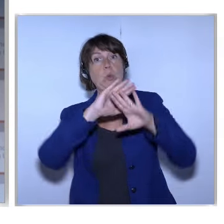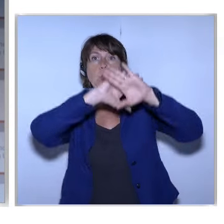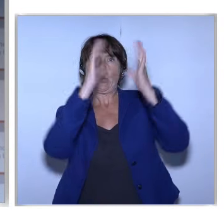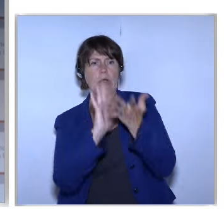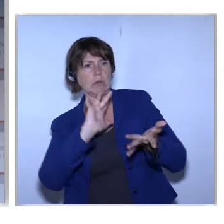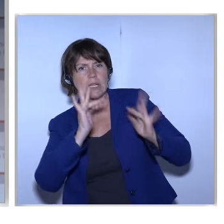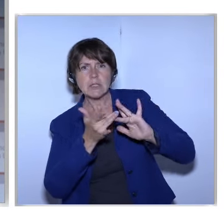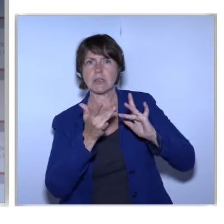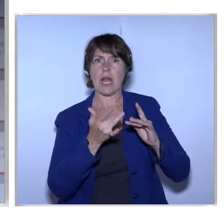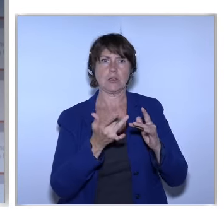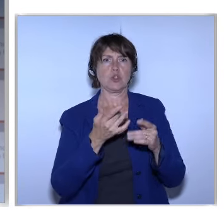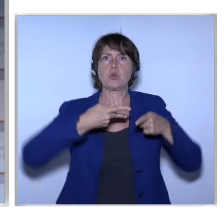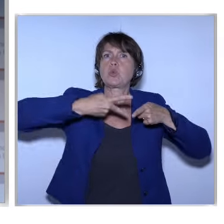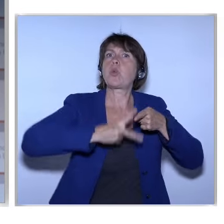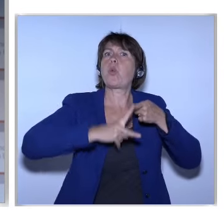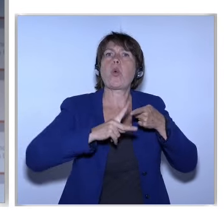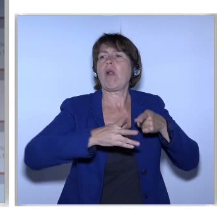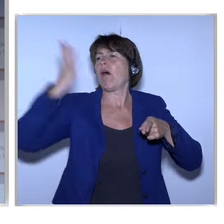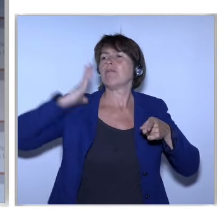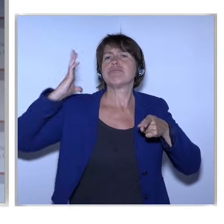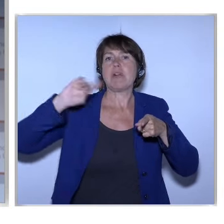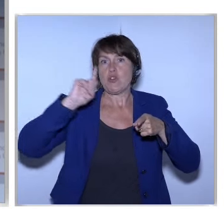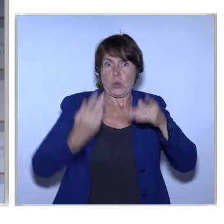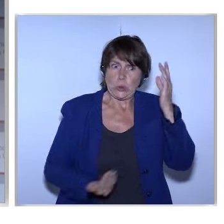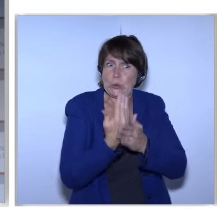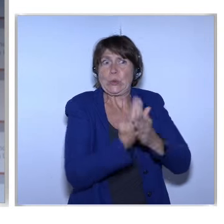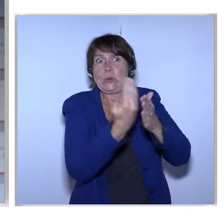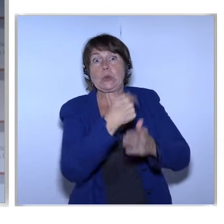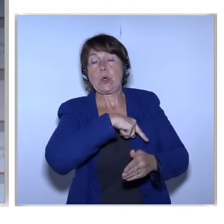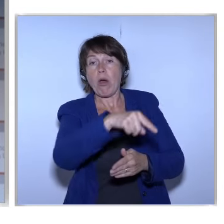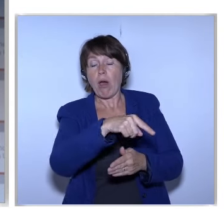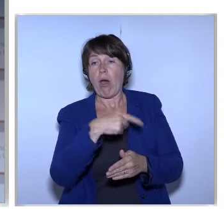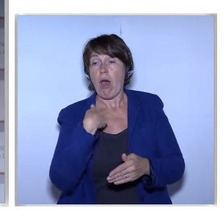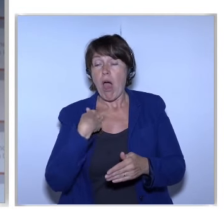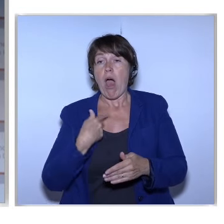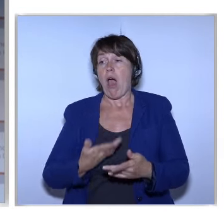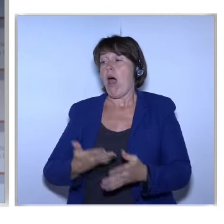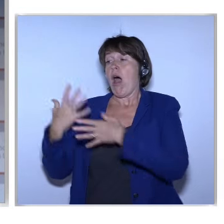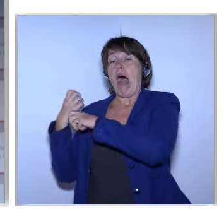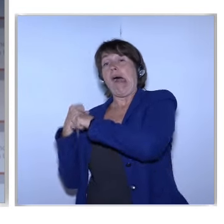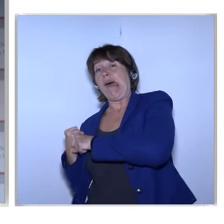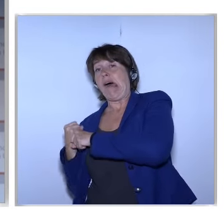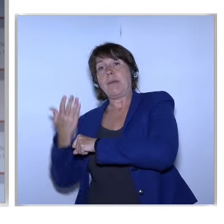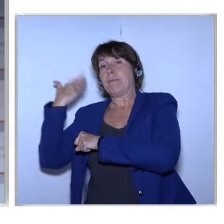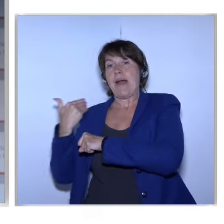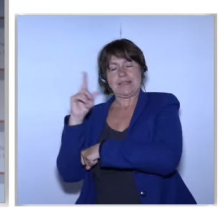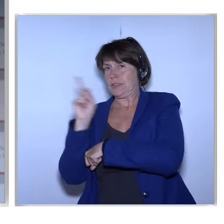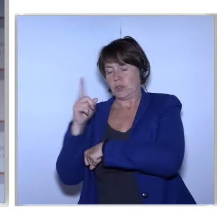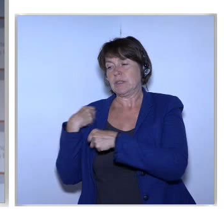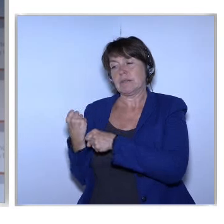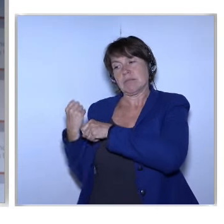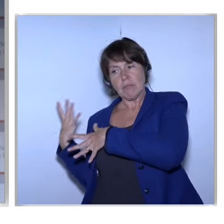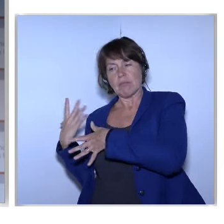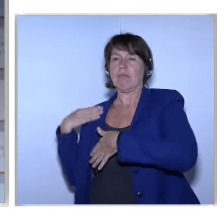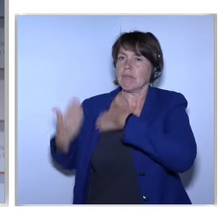Union Without new thinking On the part of us all Already last week In the Open Innovation Summit in